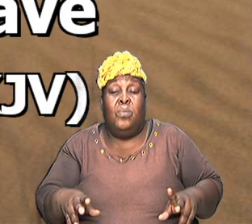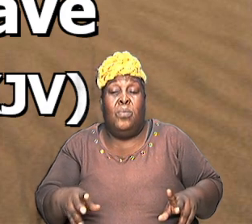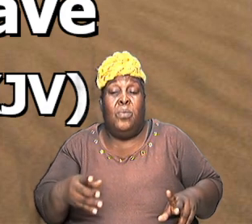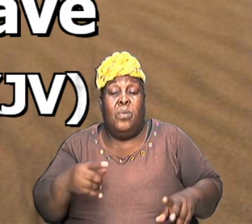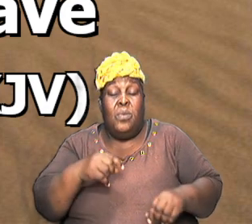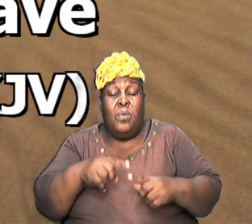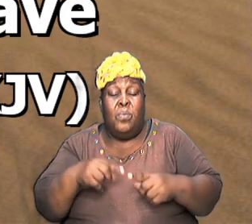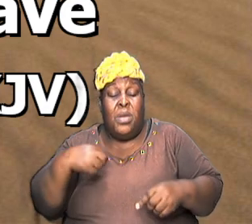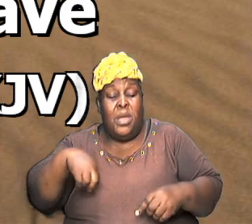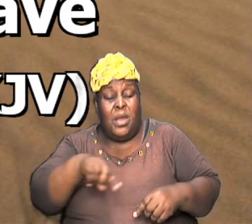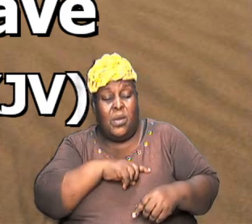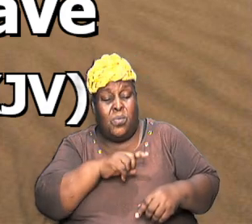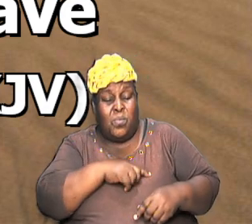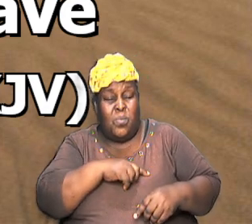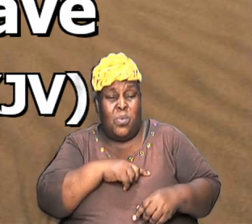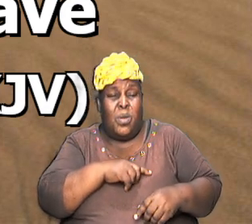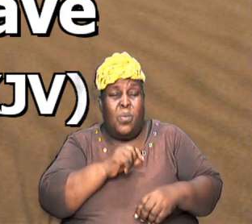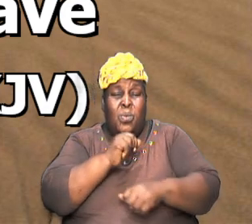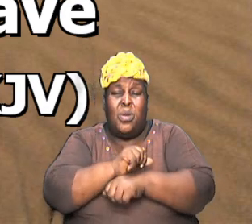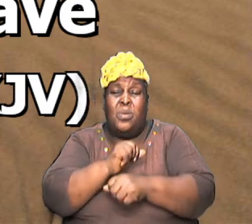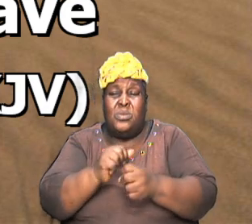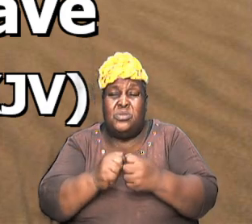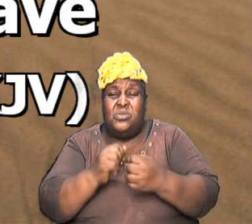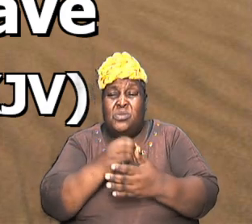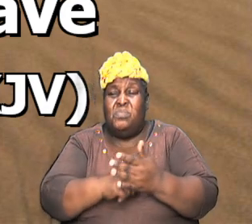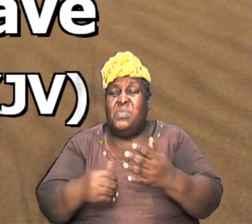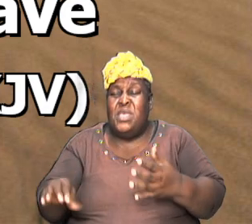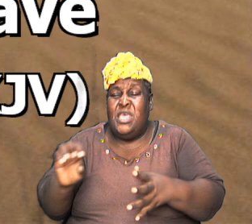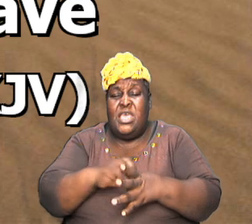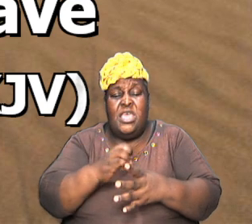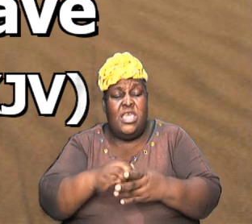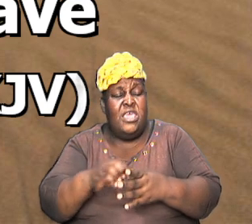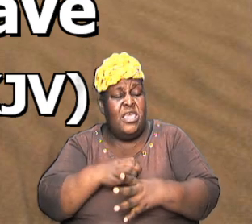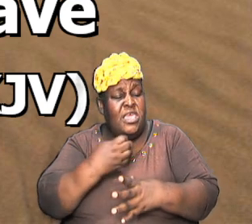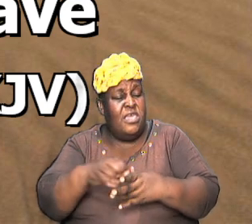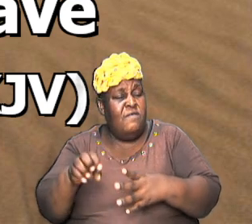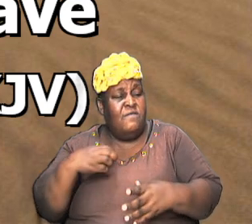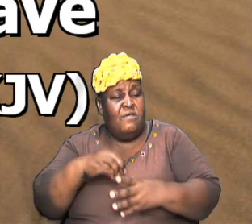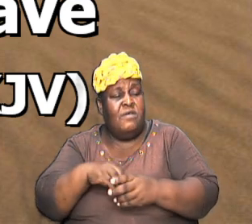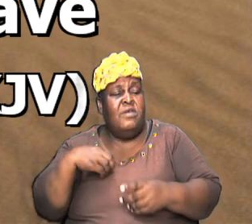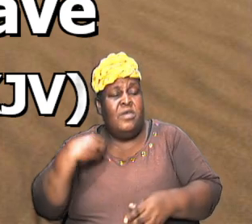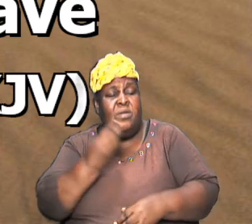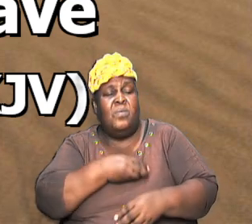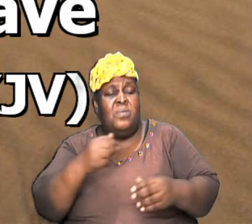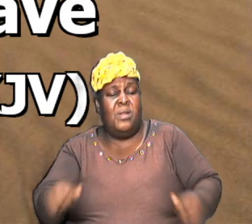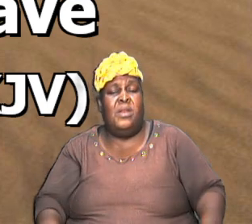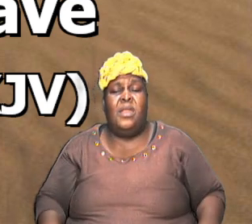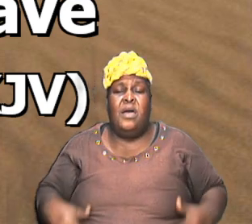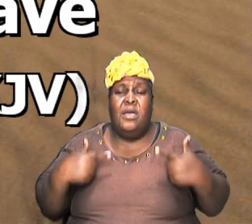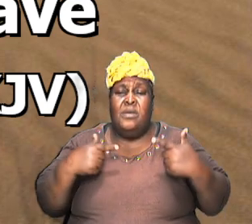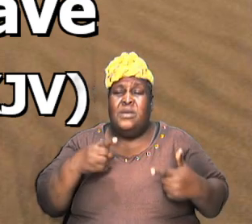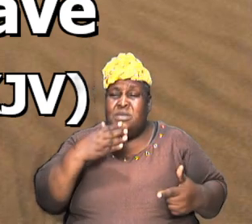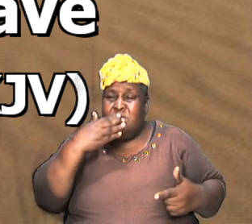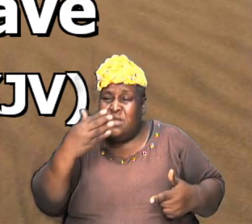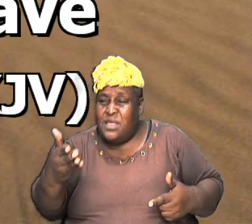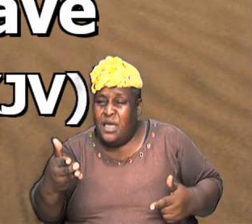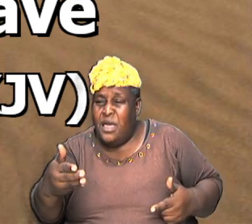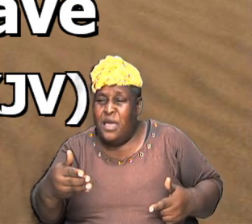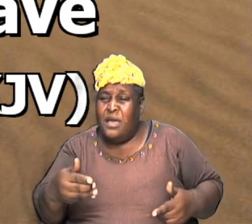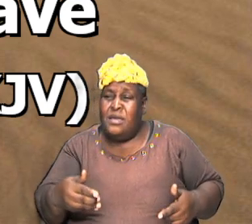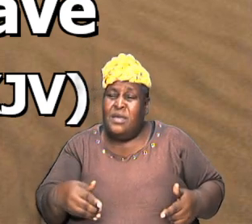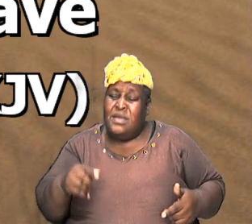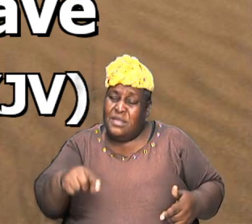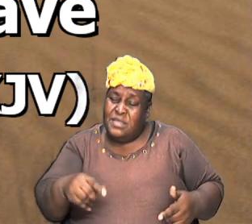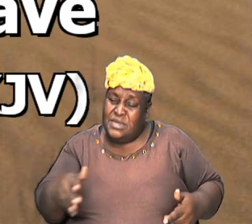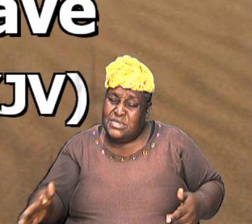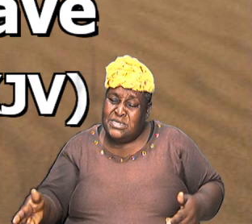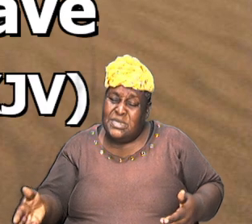today and we see ourselves coming through something things sometimes and we say boy thank God this thing seemed to just happen